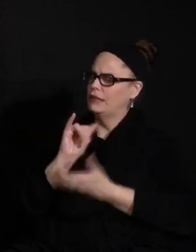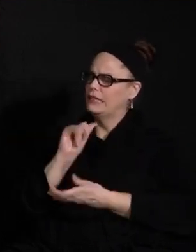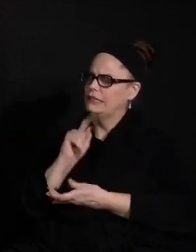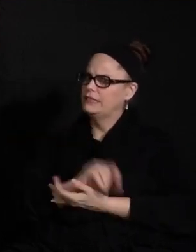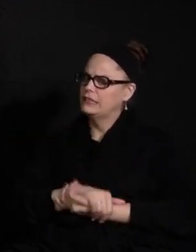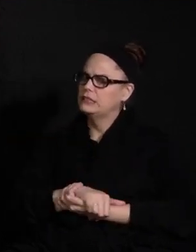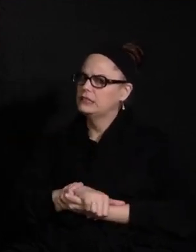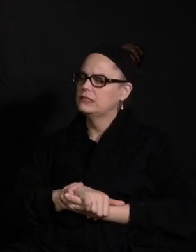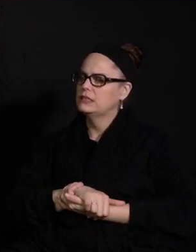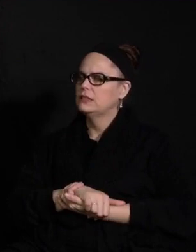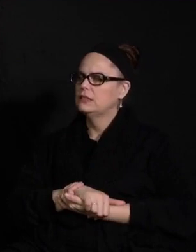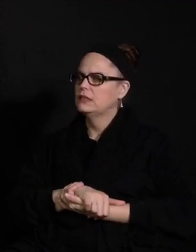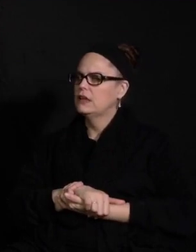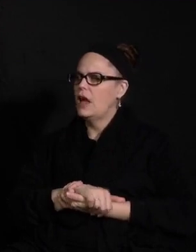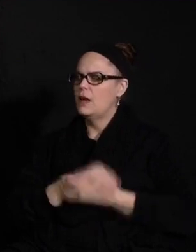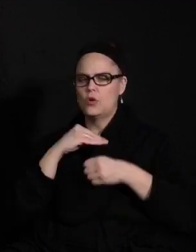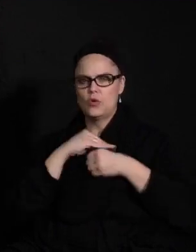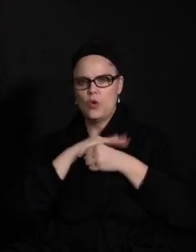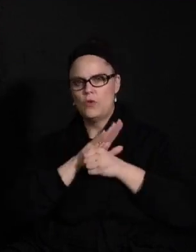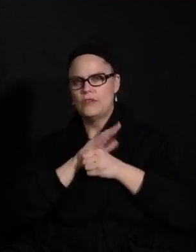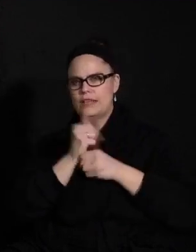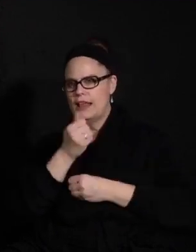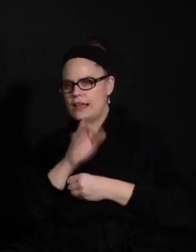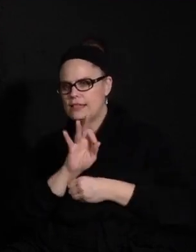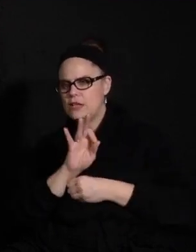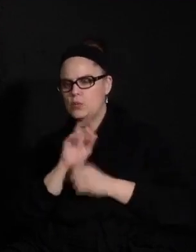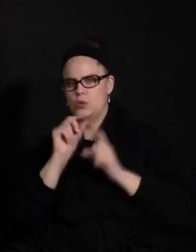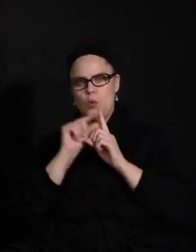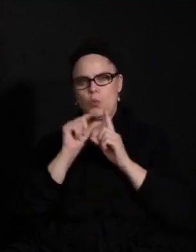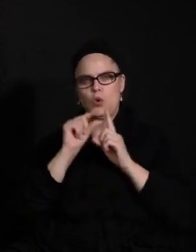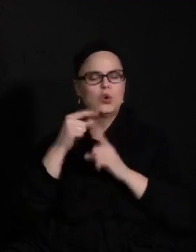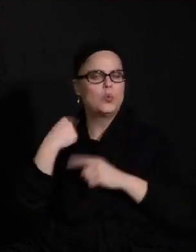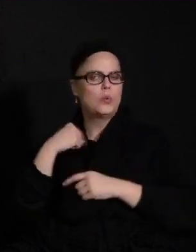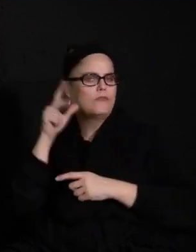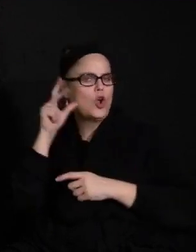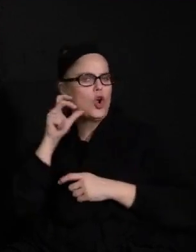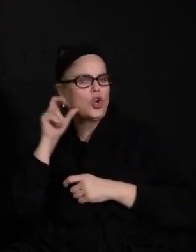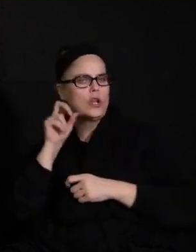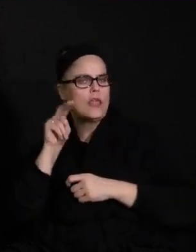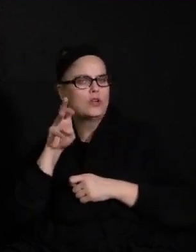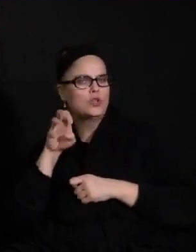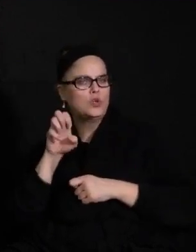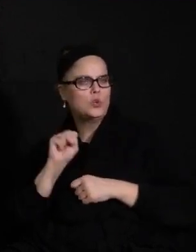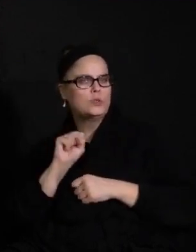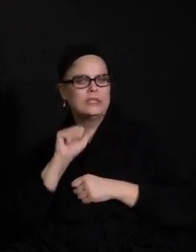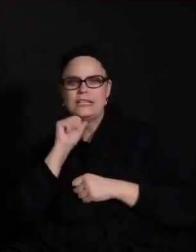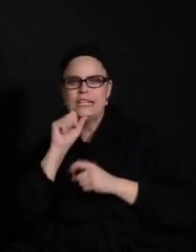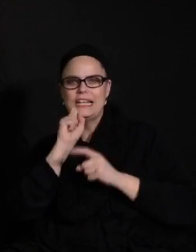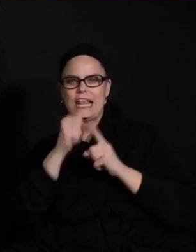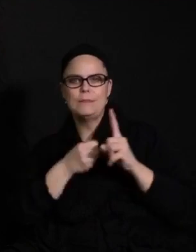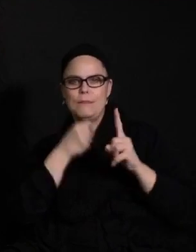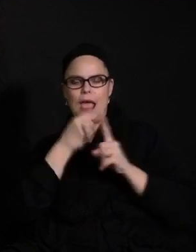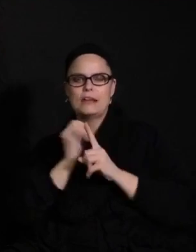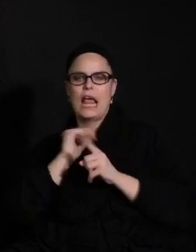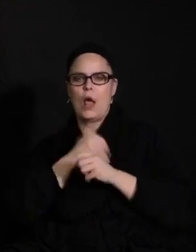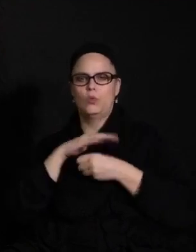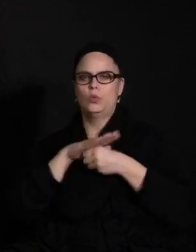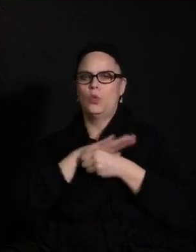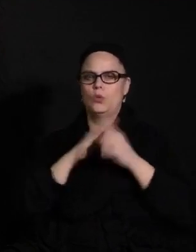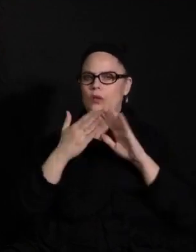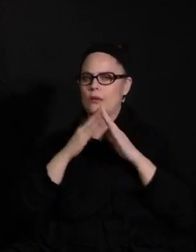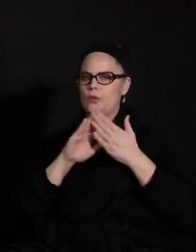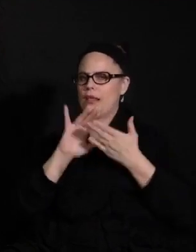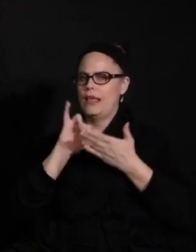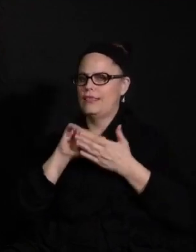You know, we were, COVID-19 was a word we were hearing on the news. It had not greatly impacted our local community at that time.